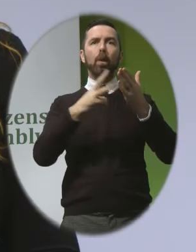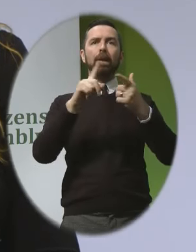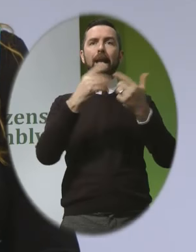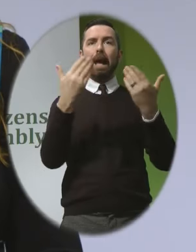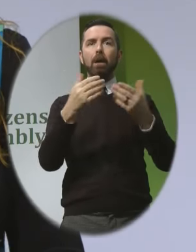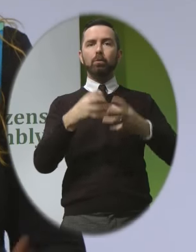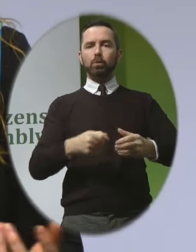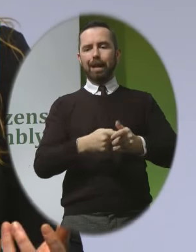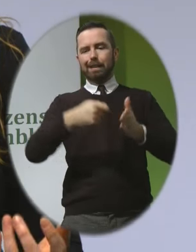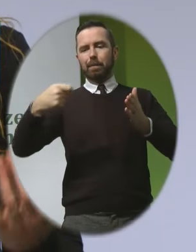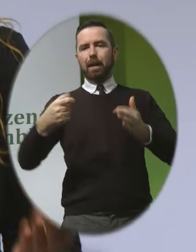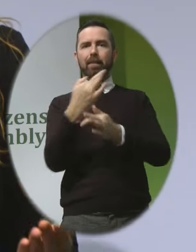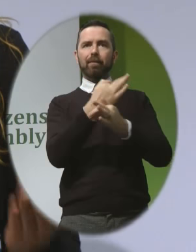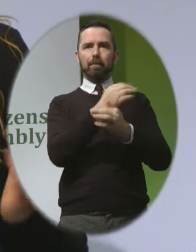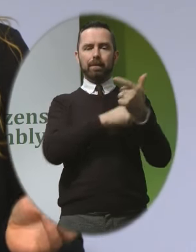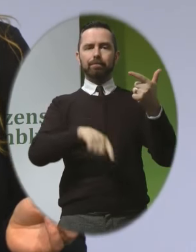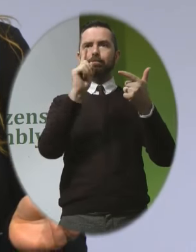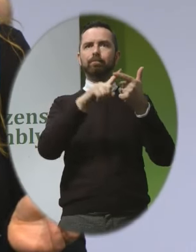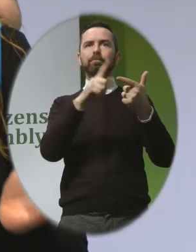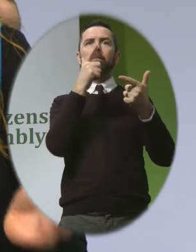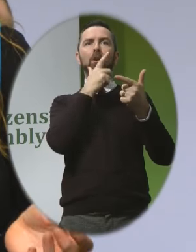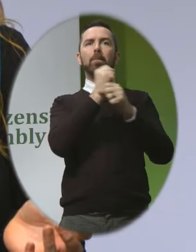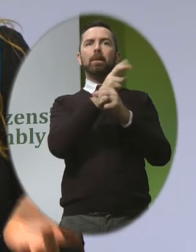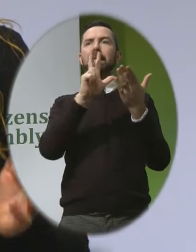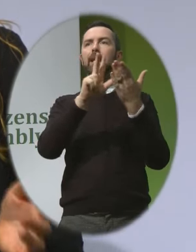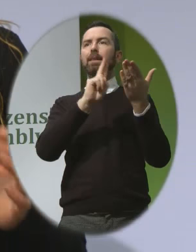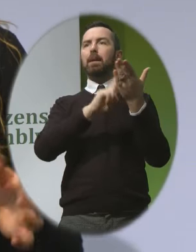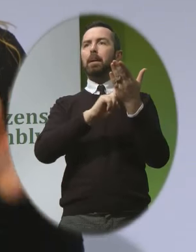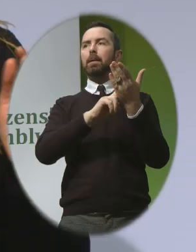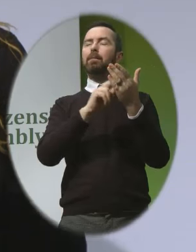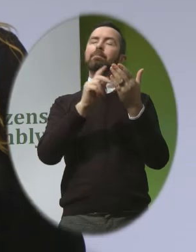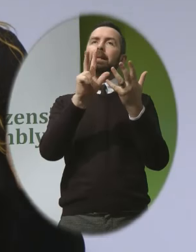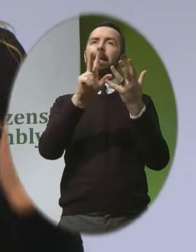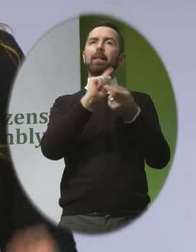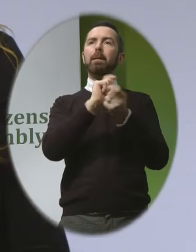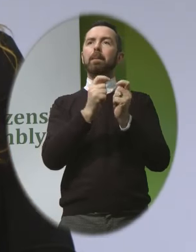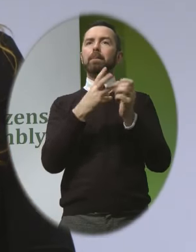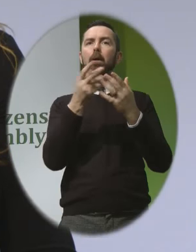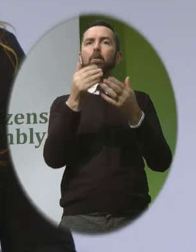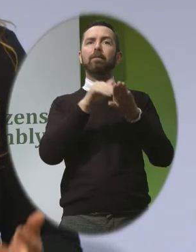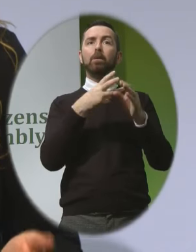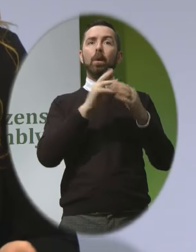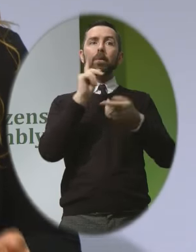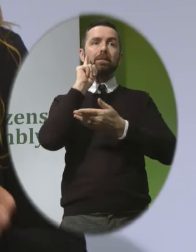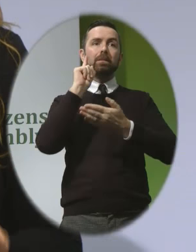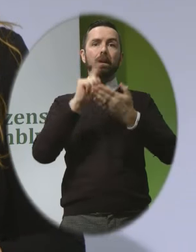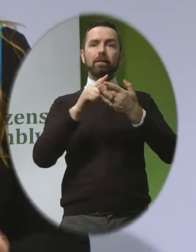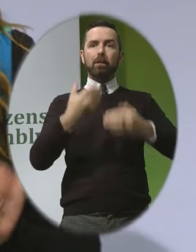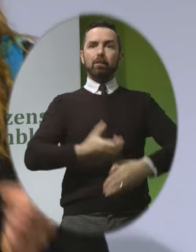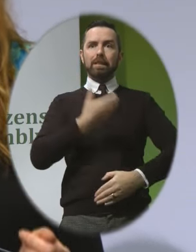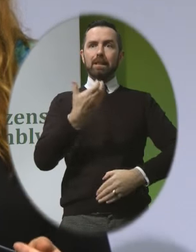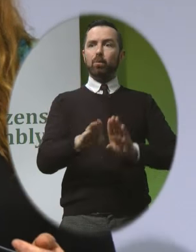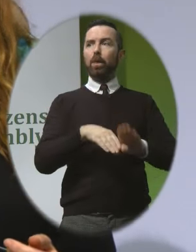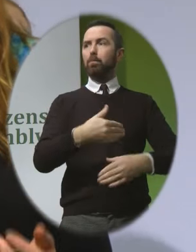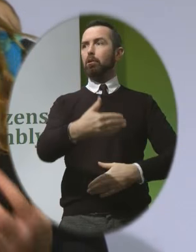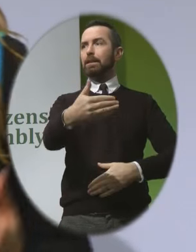families secondly I'll discuss how the eighth amendment affects us even when we choose to continue pregnancies and finally I will highlight